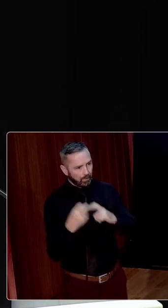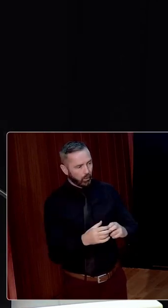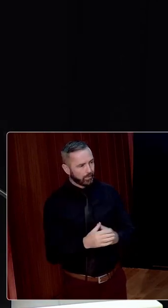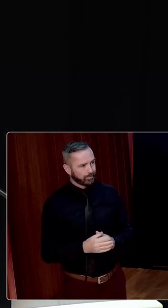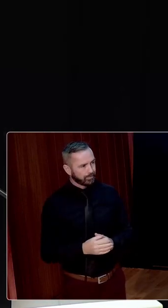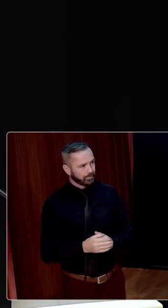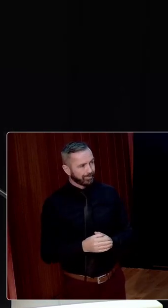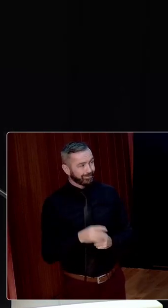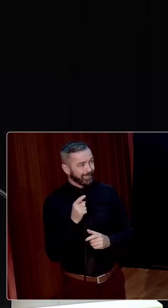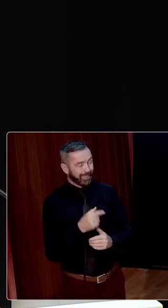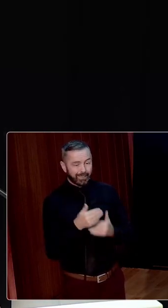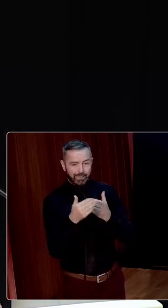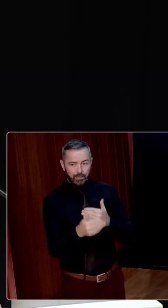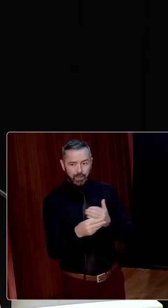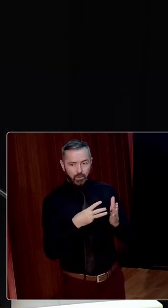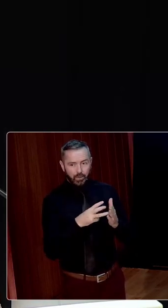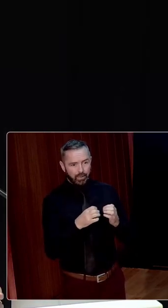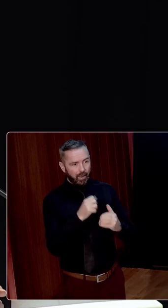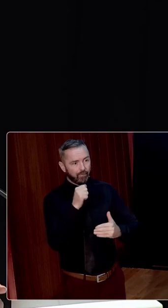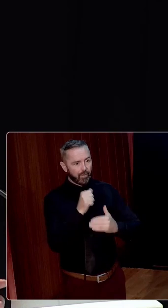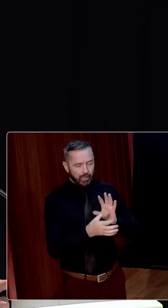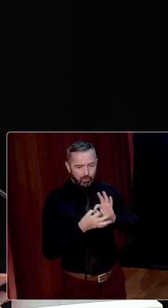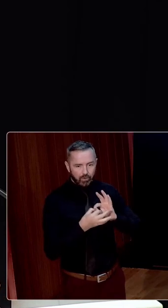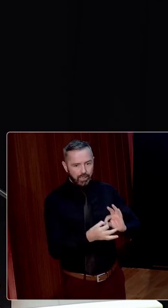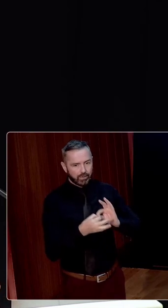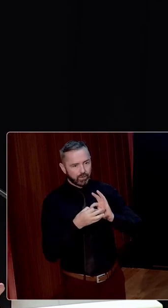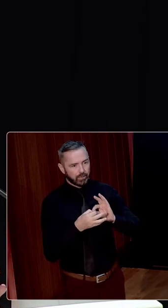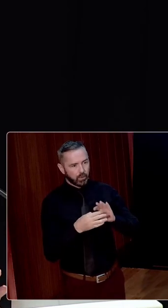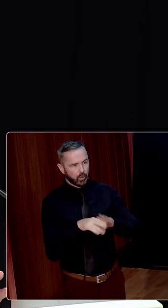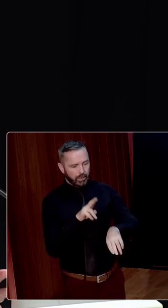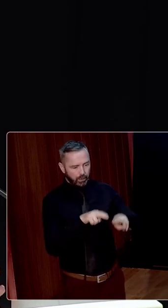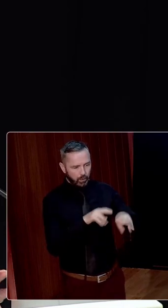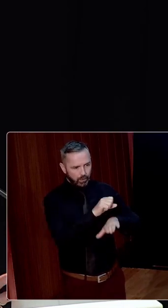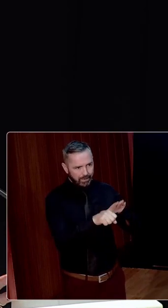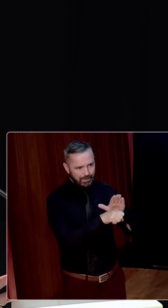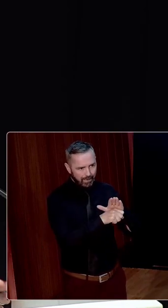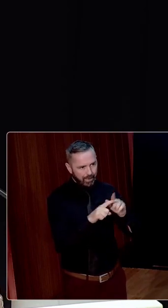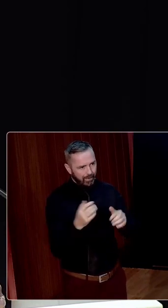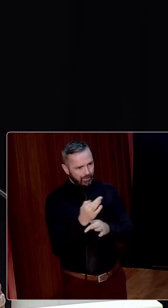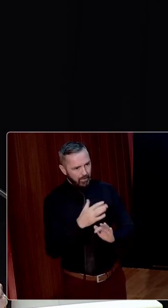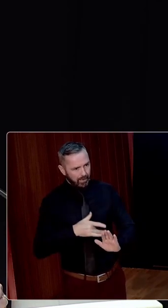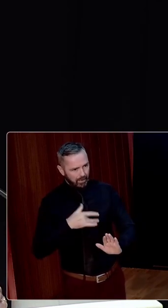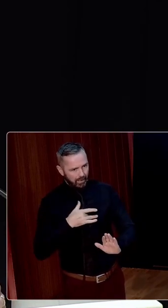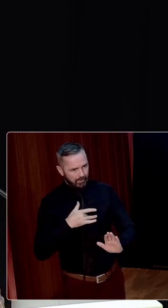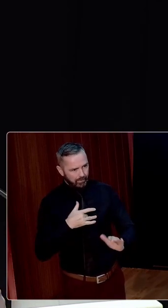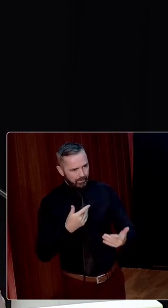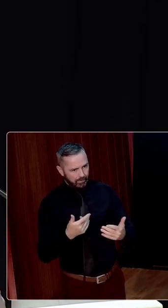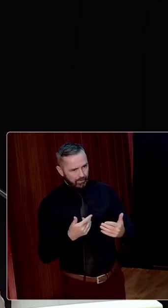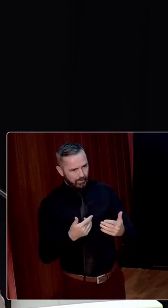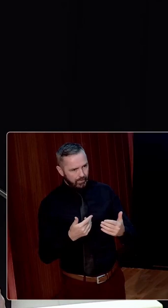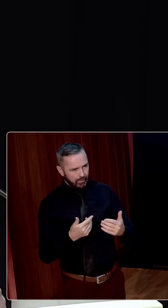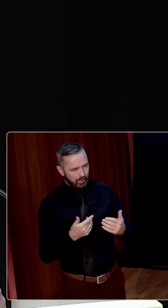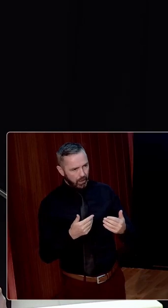This is a period when the day-to-day relationship between the new state and family life was being redrawn